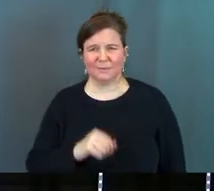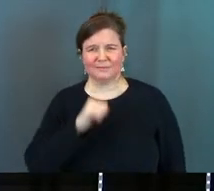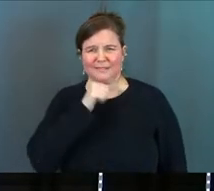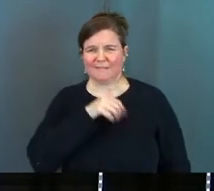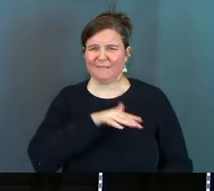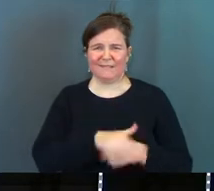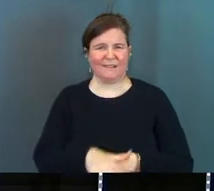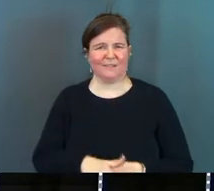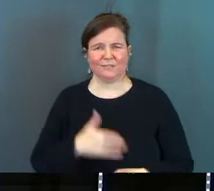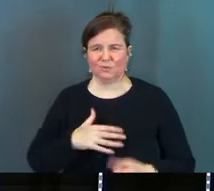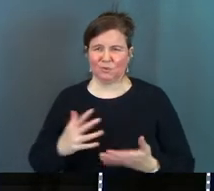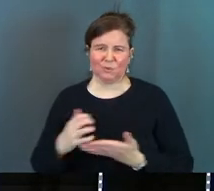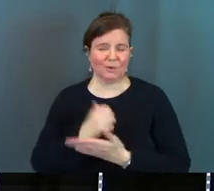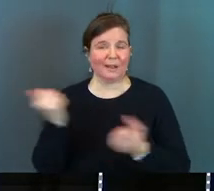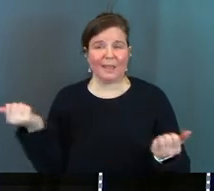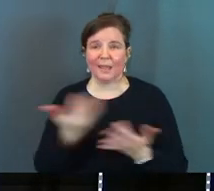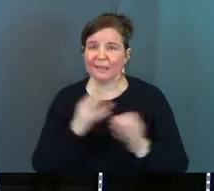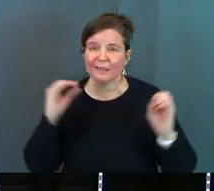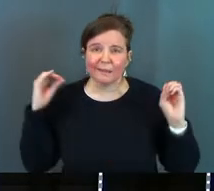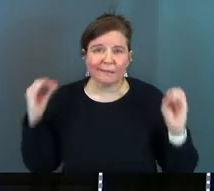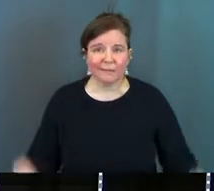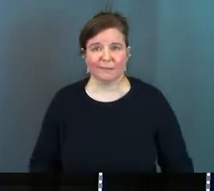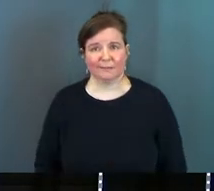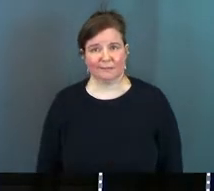enough to earn anything